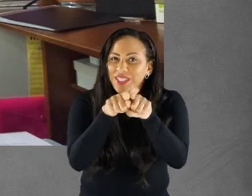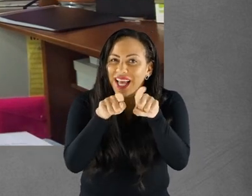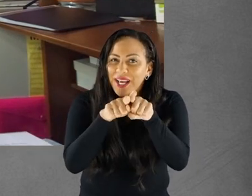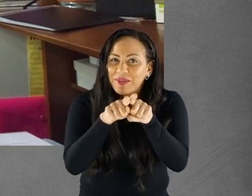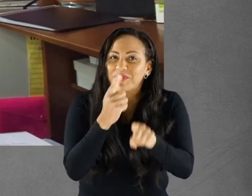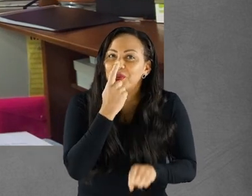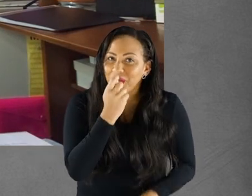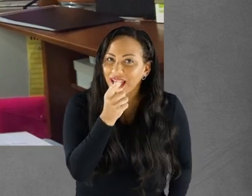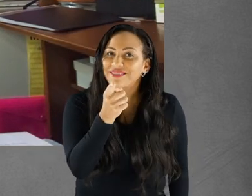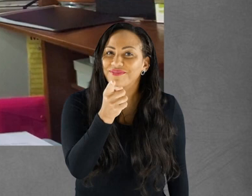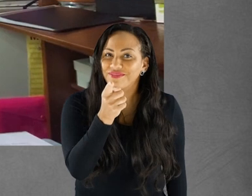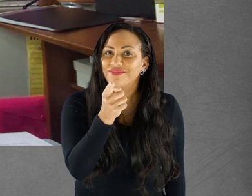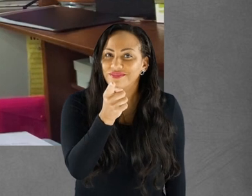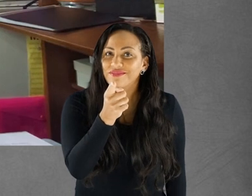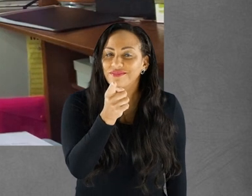do this,